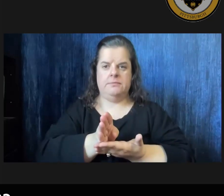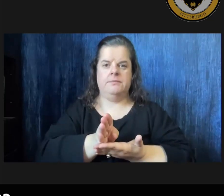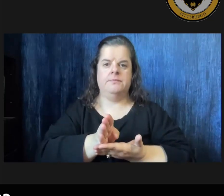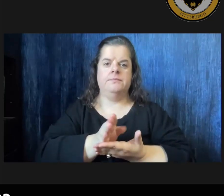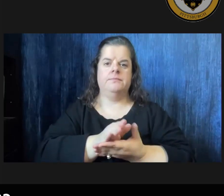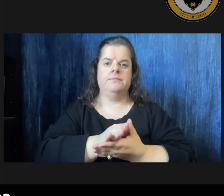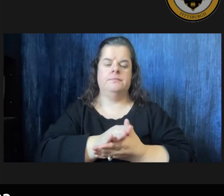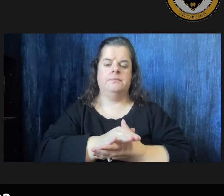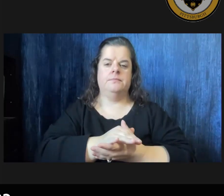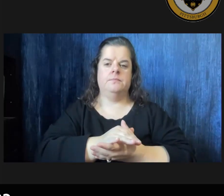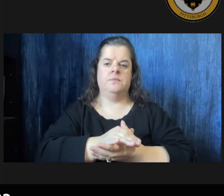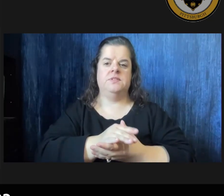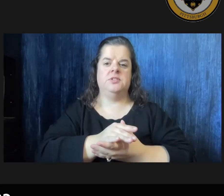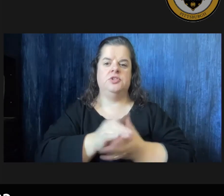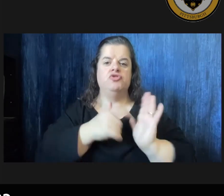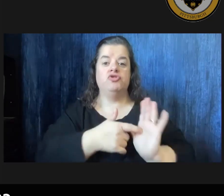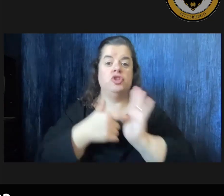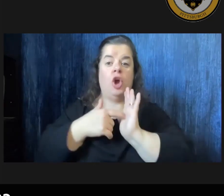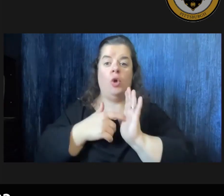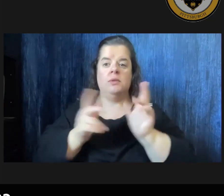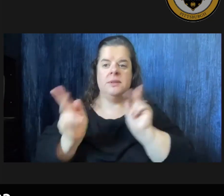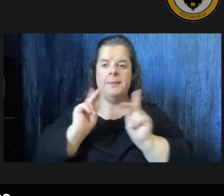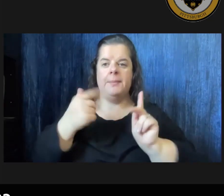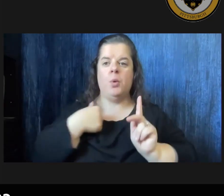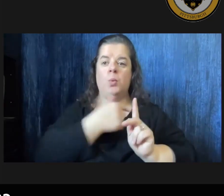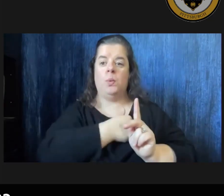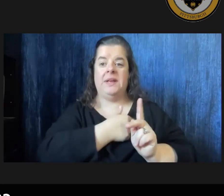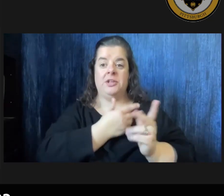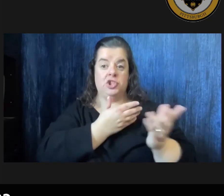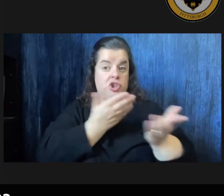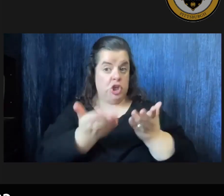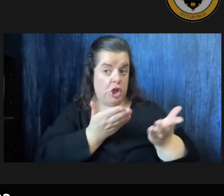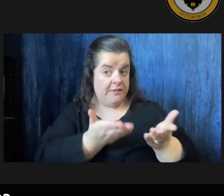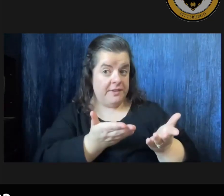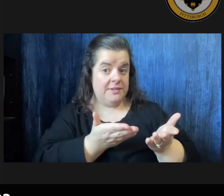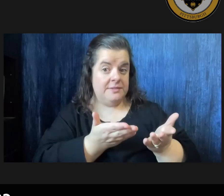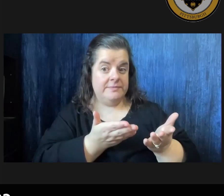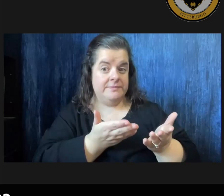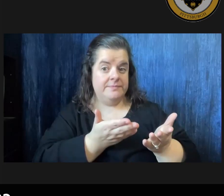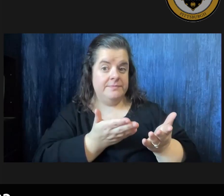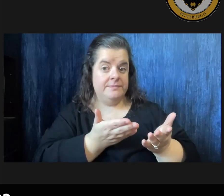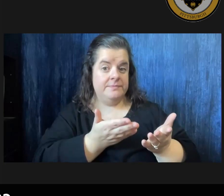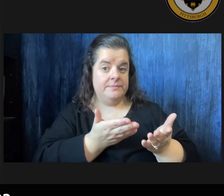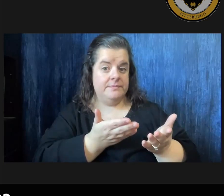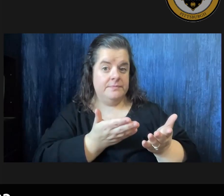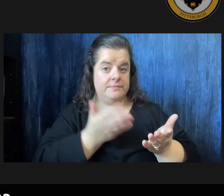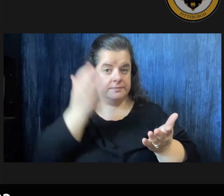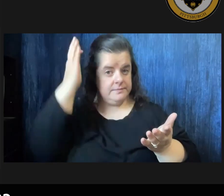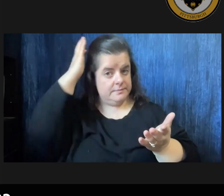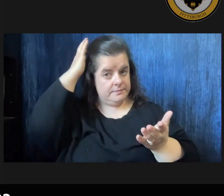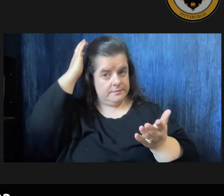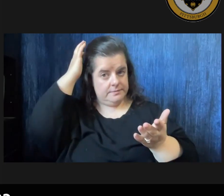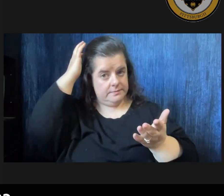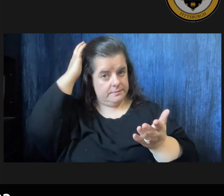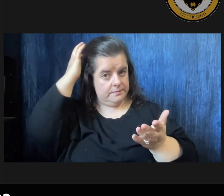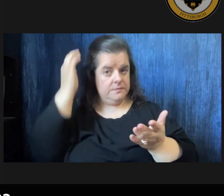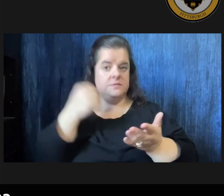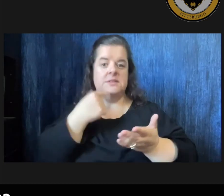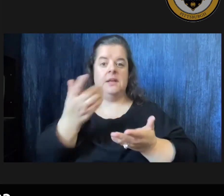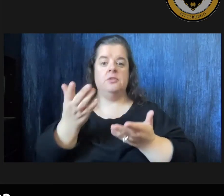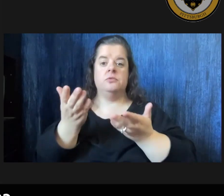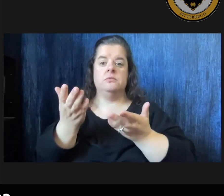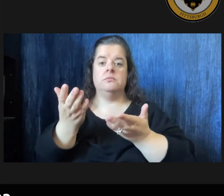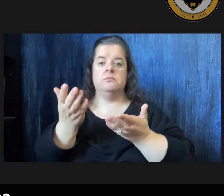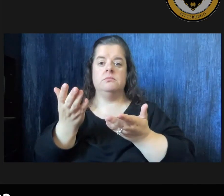it tells a story about the people that we serve it tells a story about the services